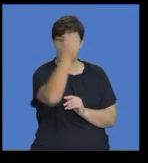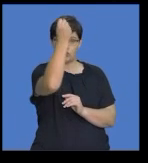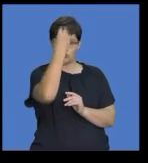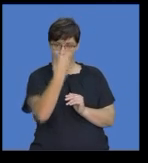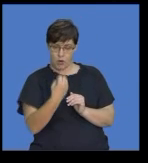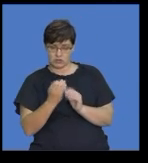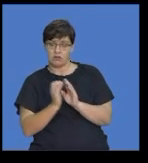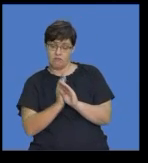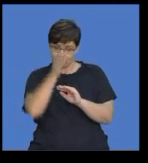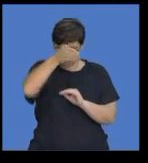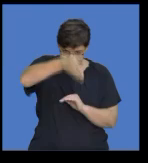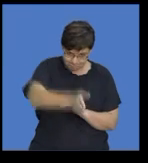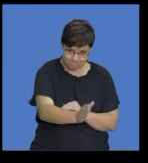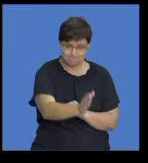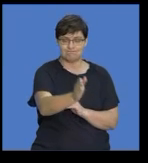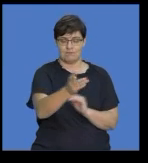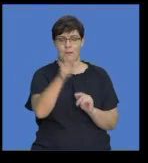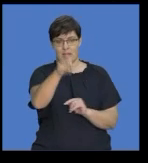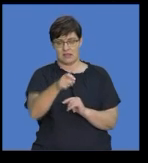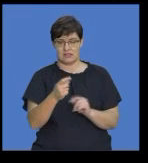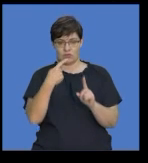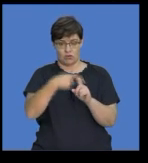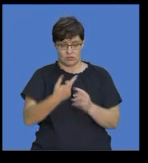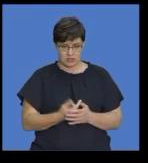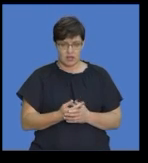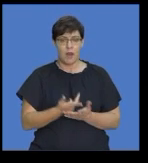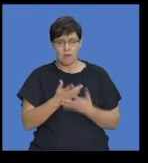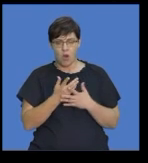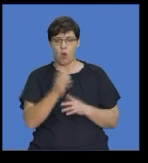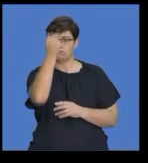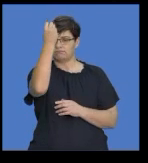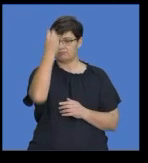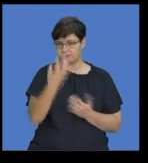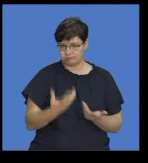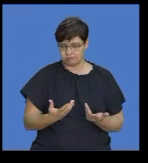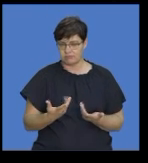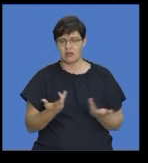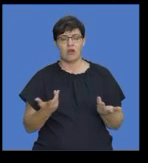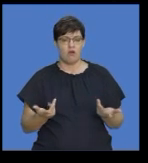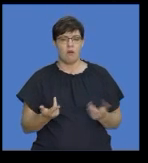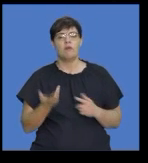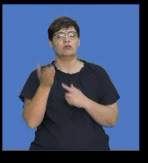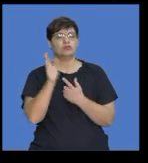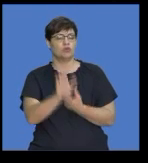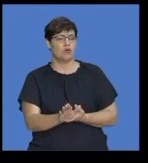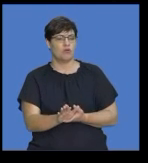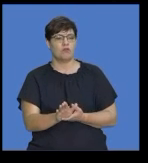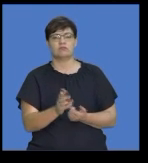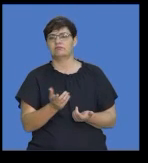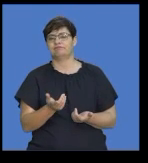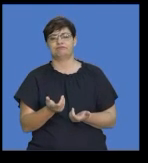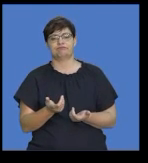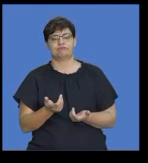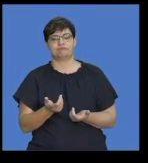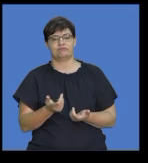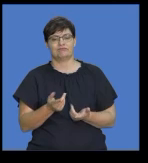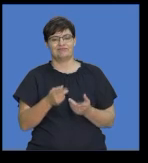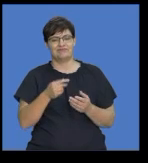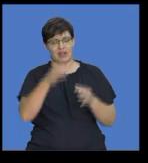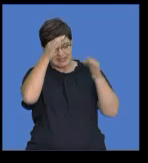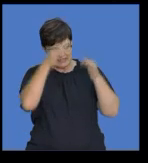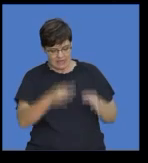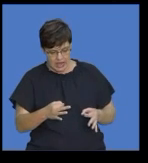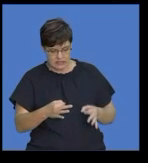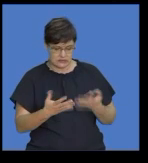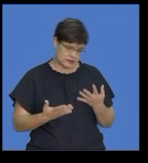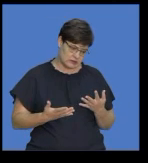So, you need to, this, or a traffic light. You need to ensure you make that type of decision when you are including